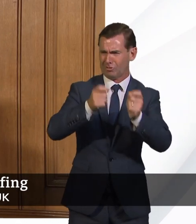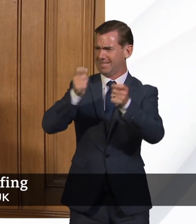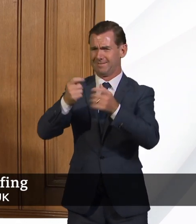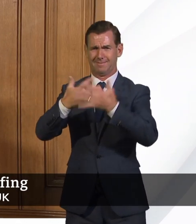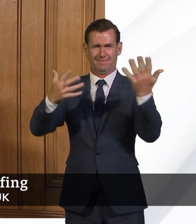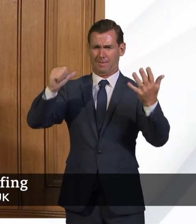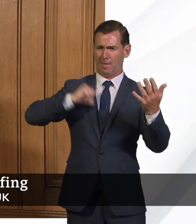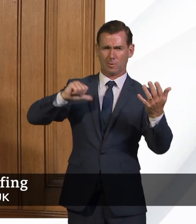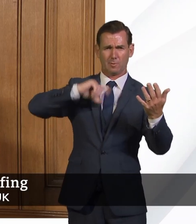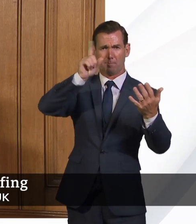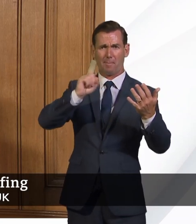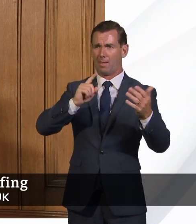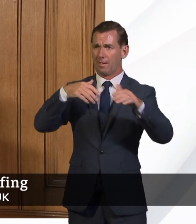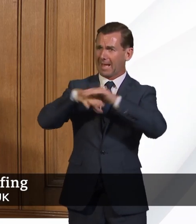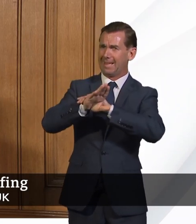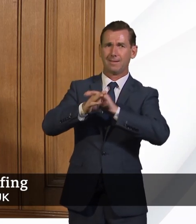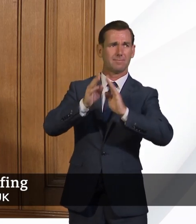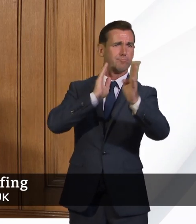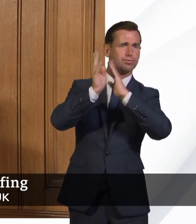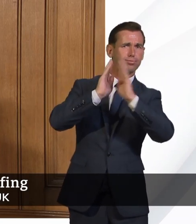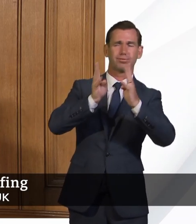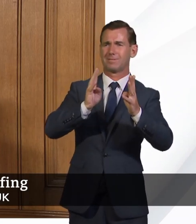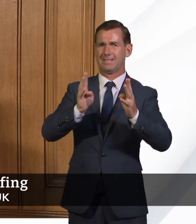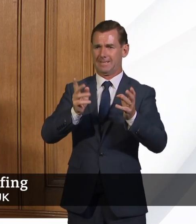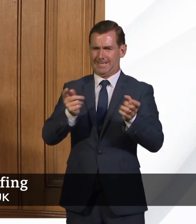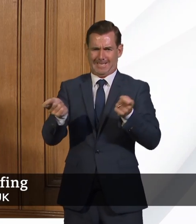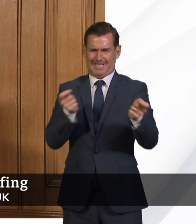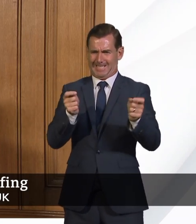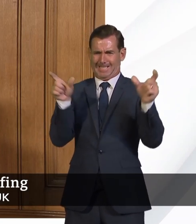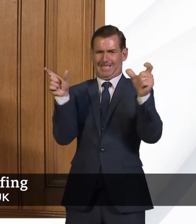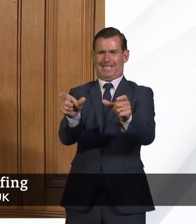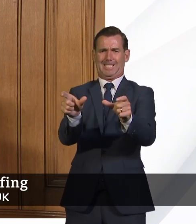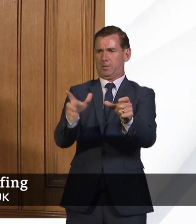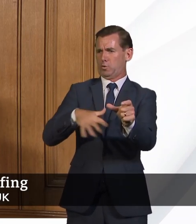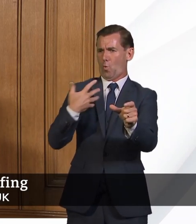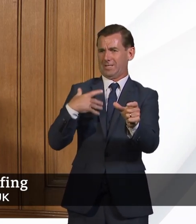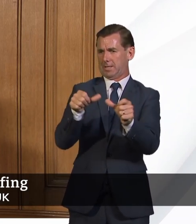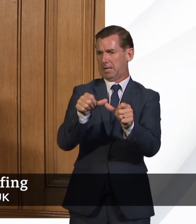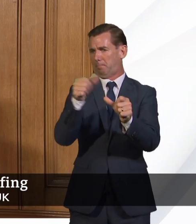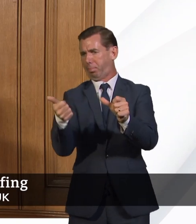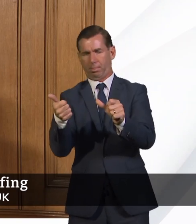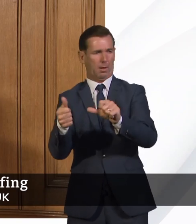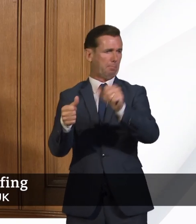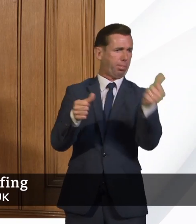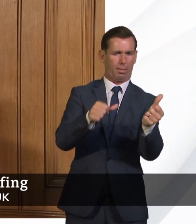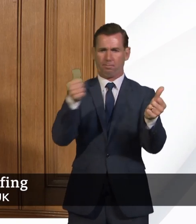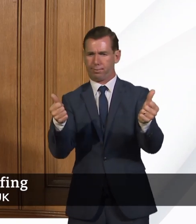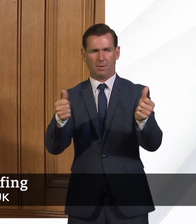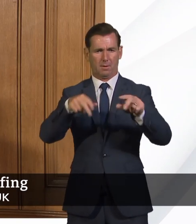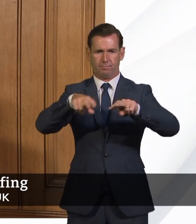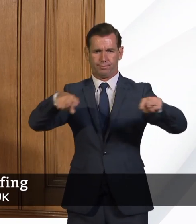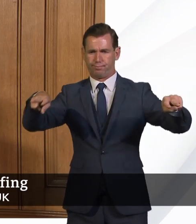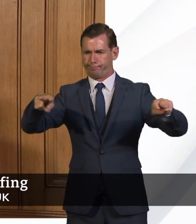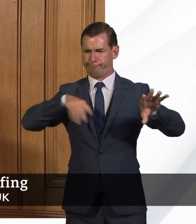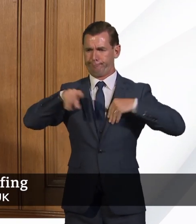patients with infection. And clearly, infection control and stopping any potential spread in those environments is critical. This is something that the